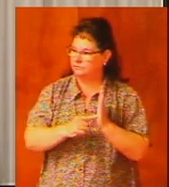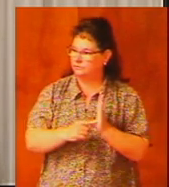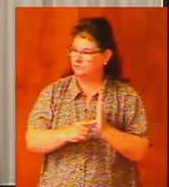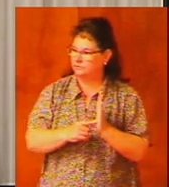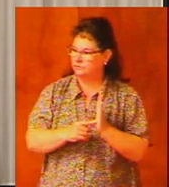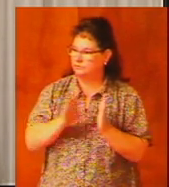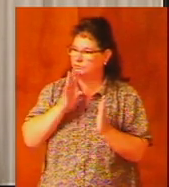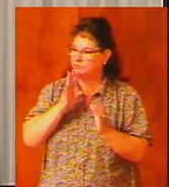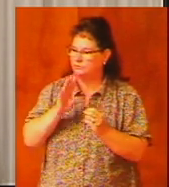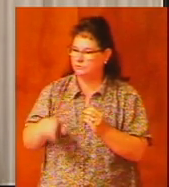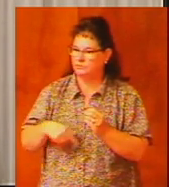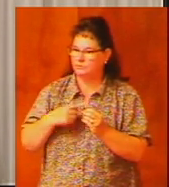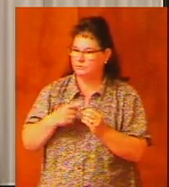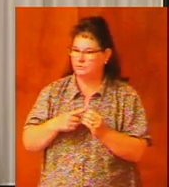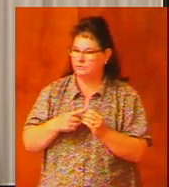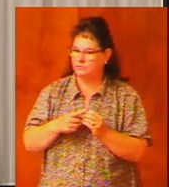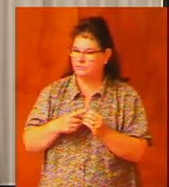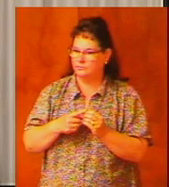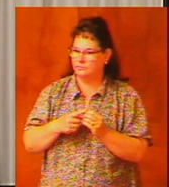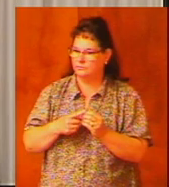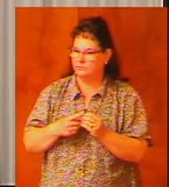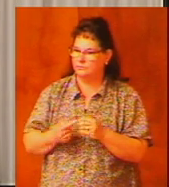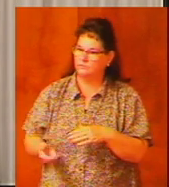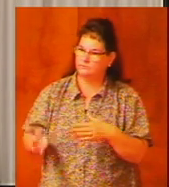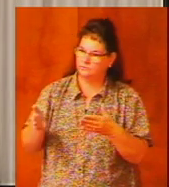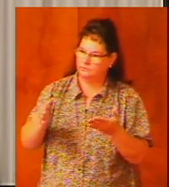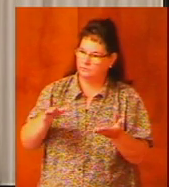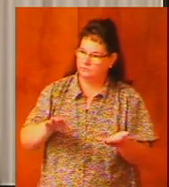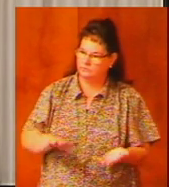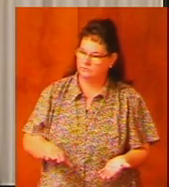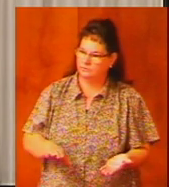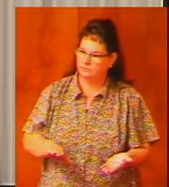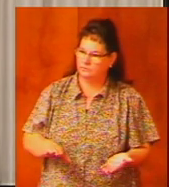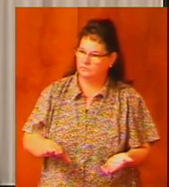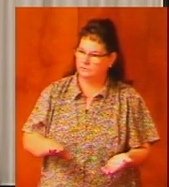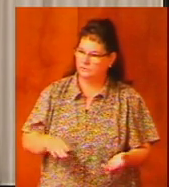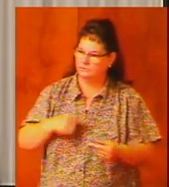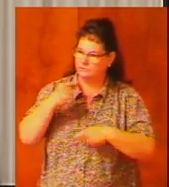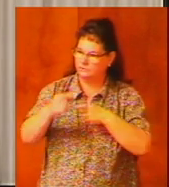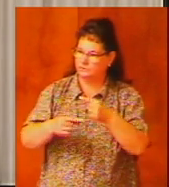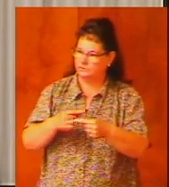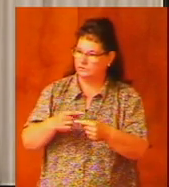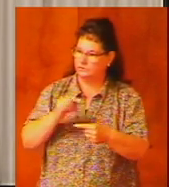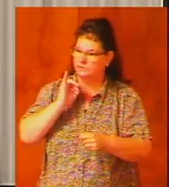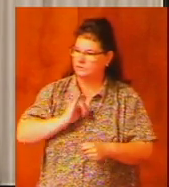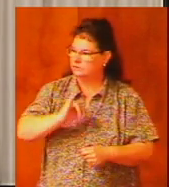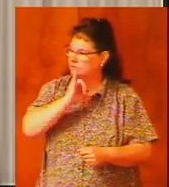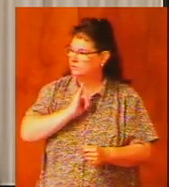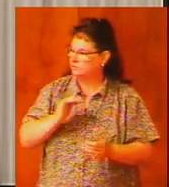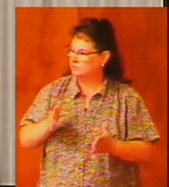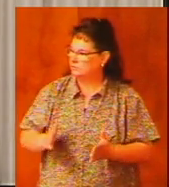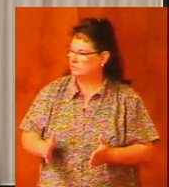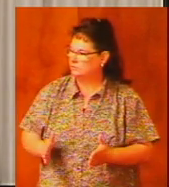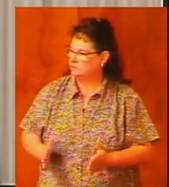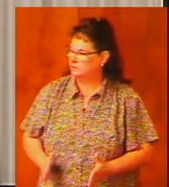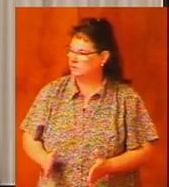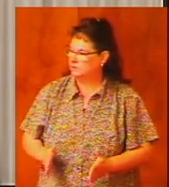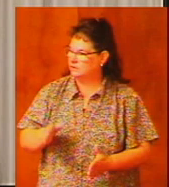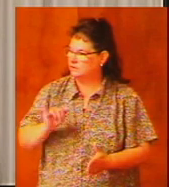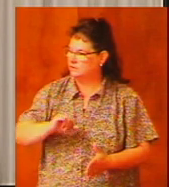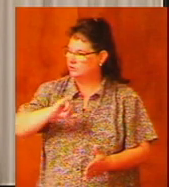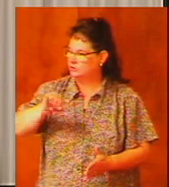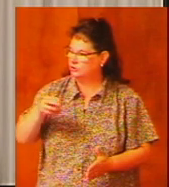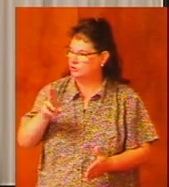talking about the passing away of the generation of Israelites that